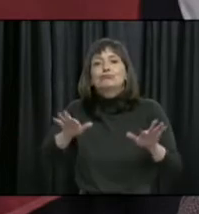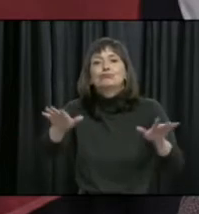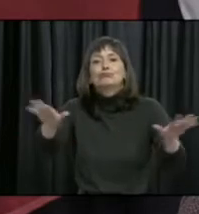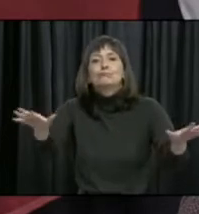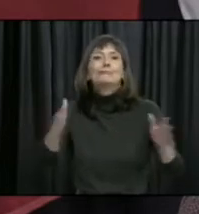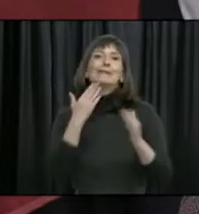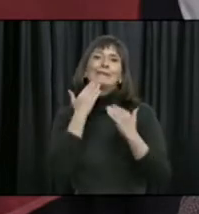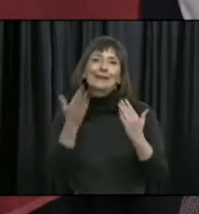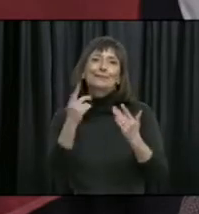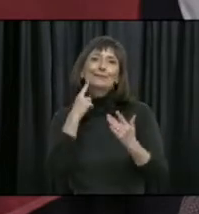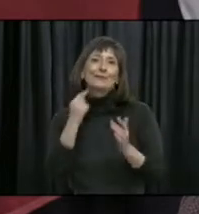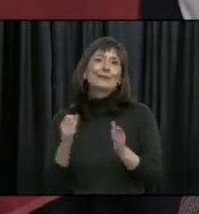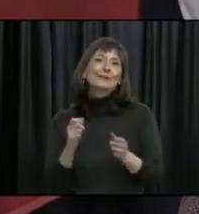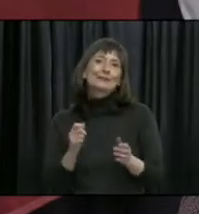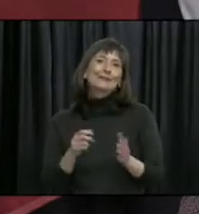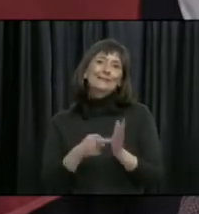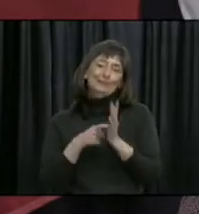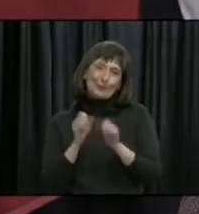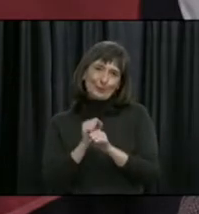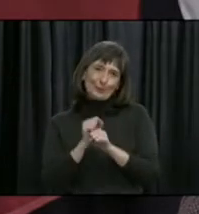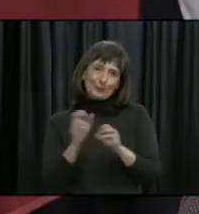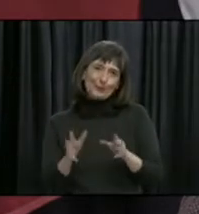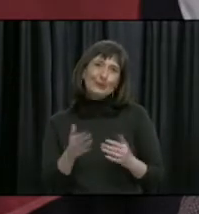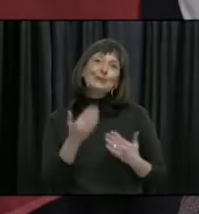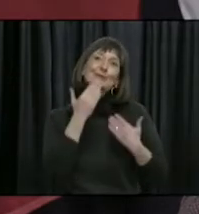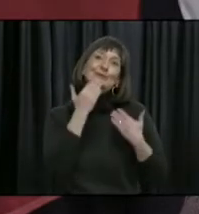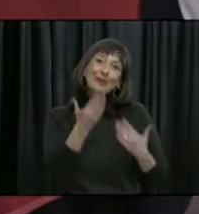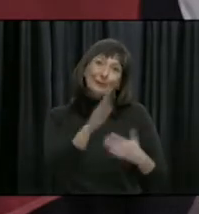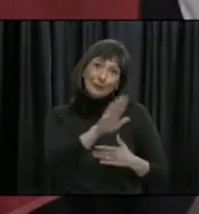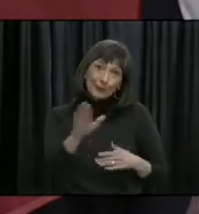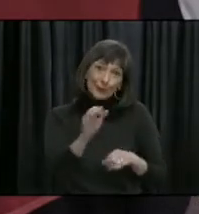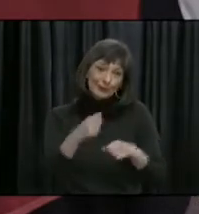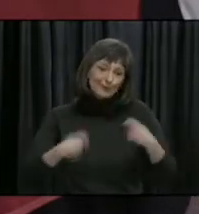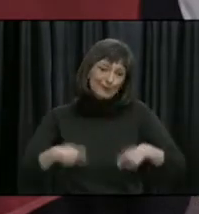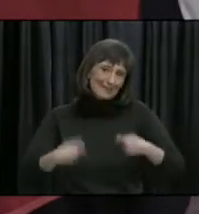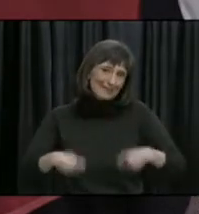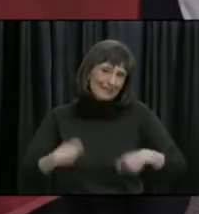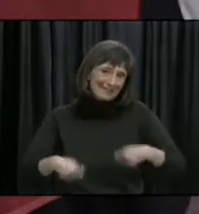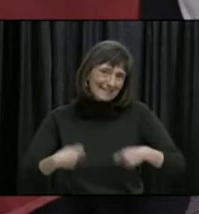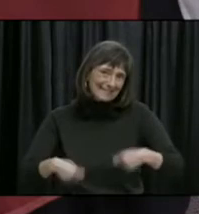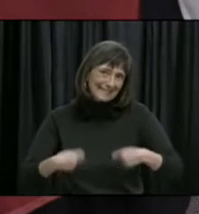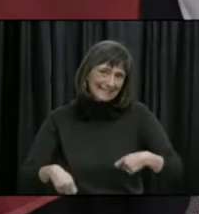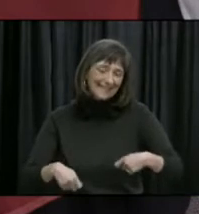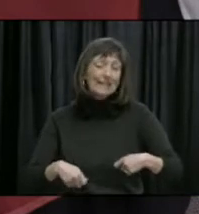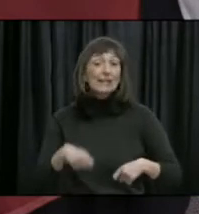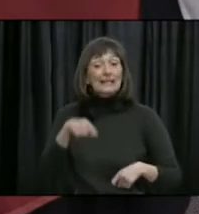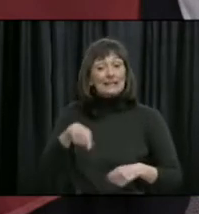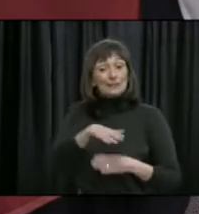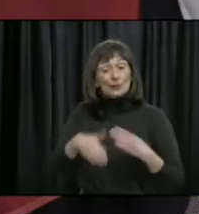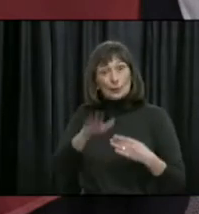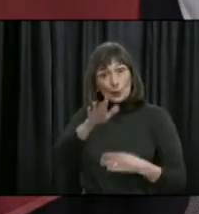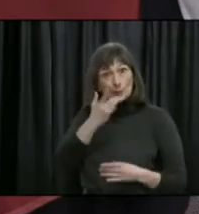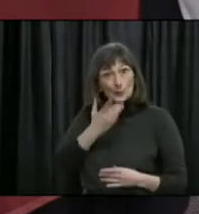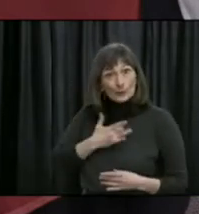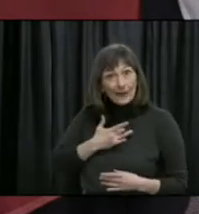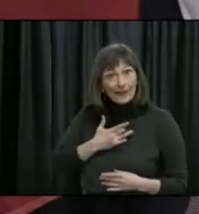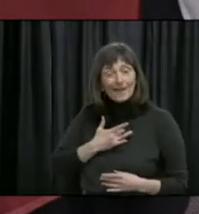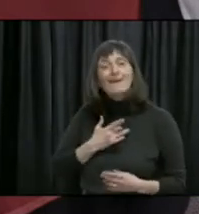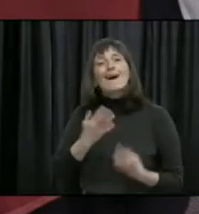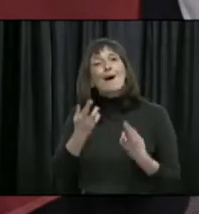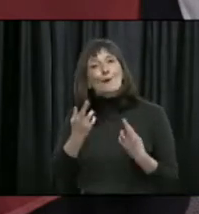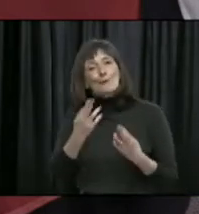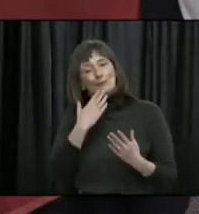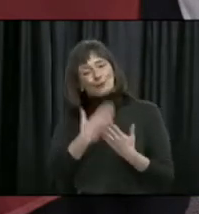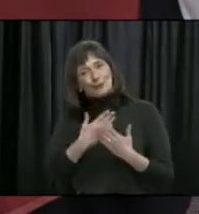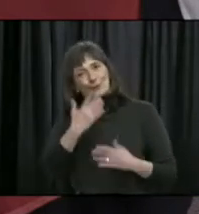and your acknowledgement of our essential workers. No matter how you are celebrating your birthday this weekend, I hope you spend a good